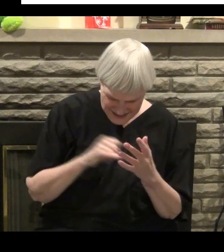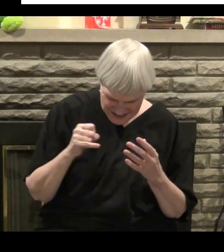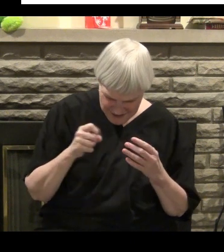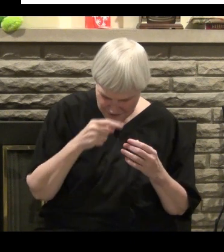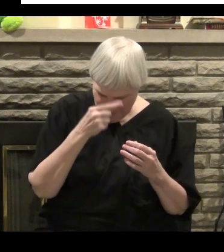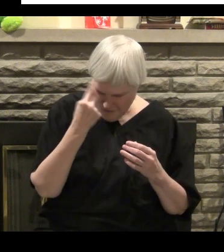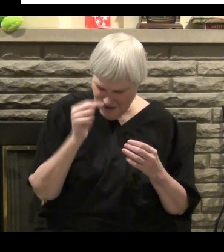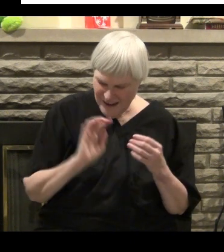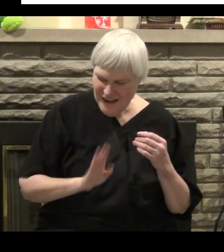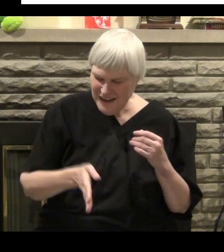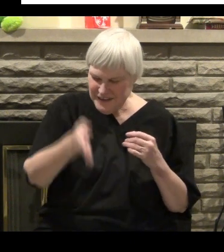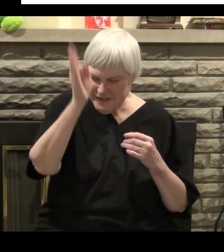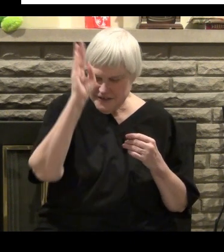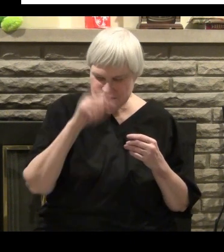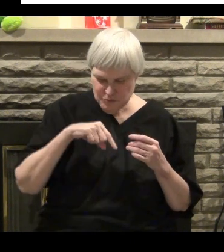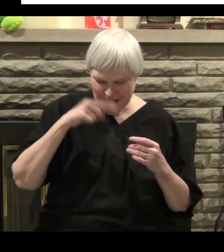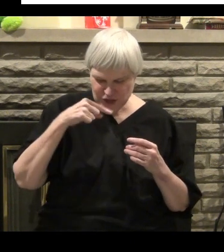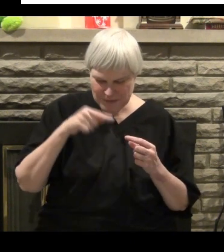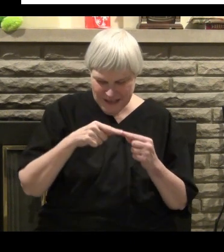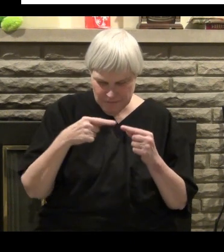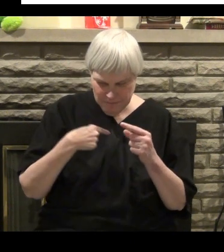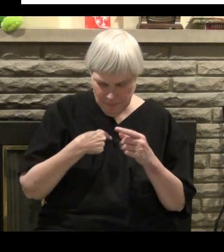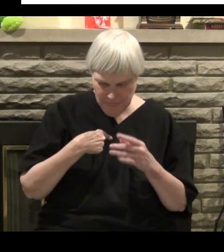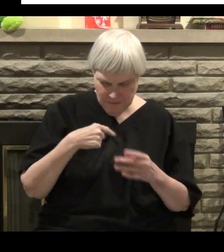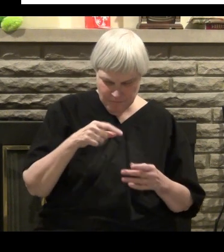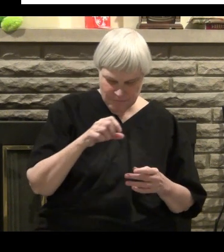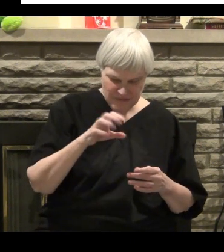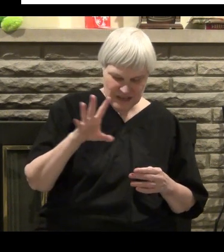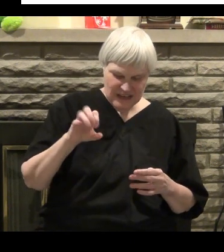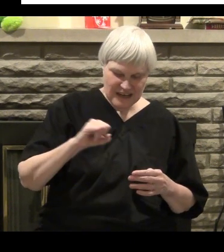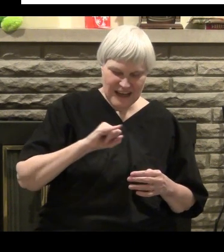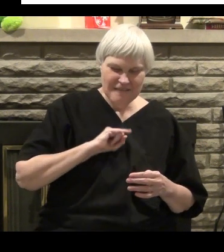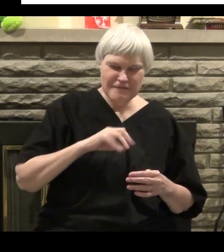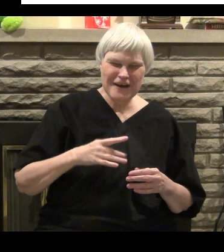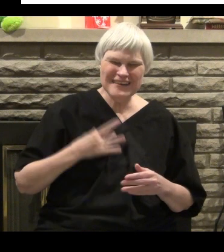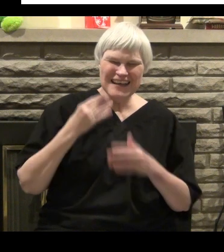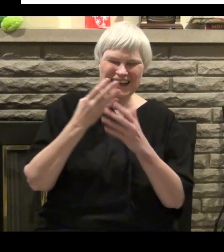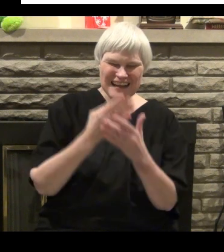But like I said, I had to read this several times for it to sink in correctly.